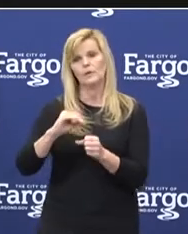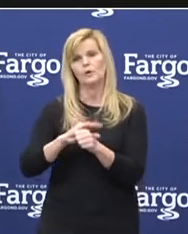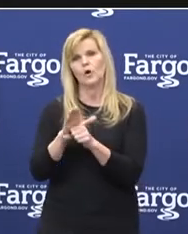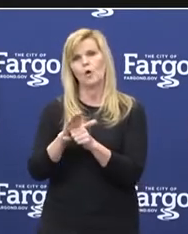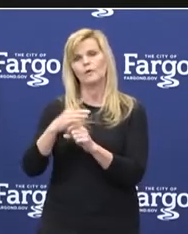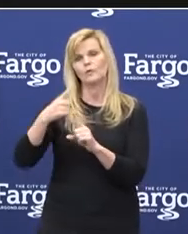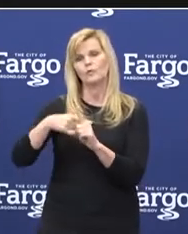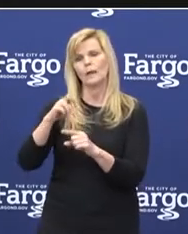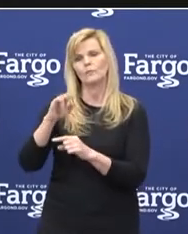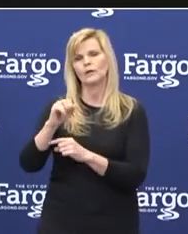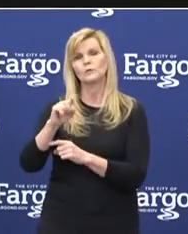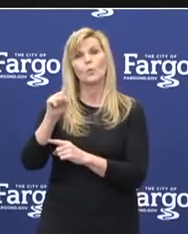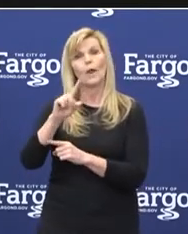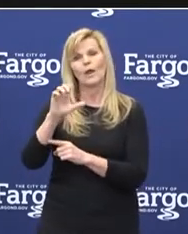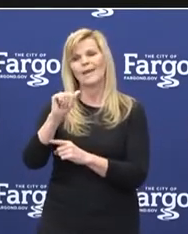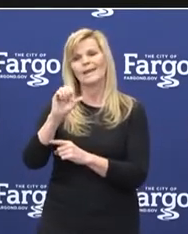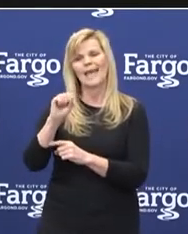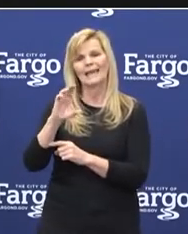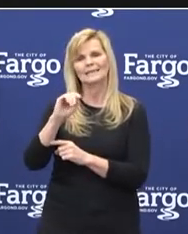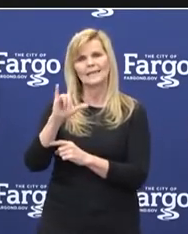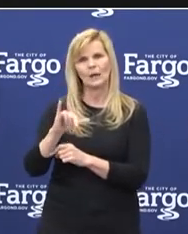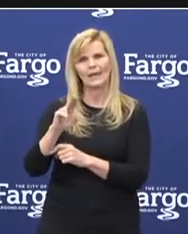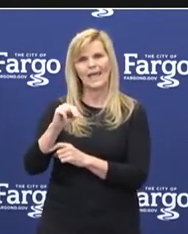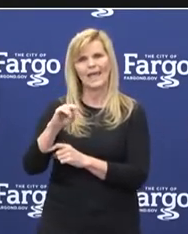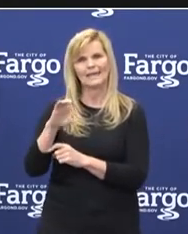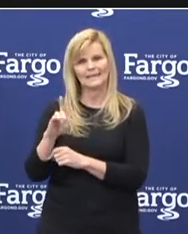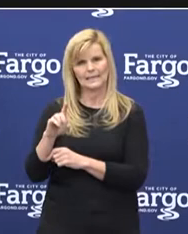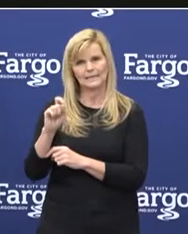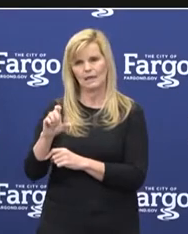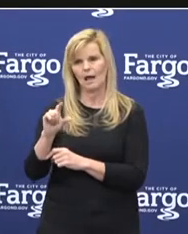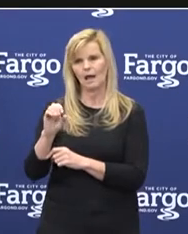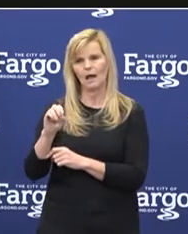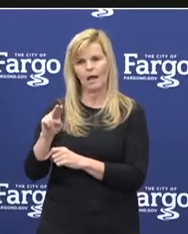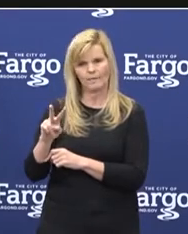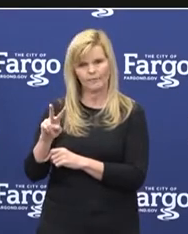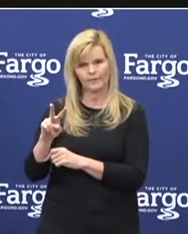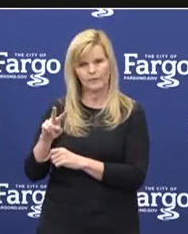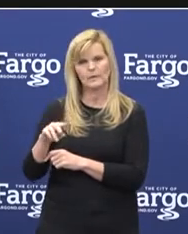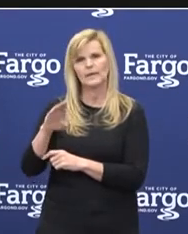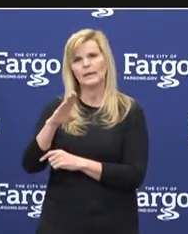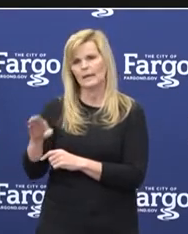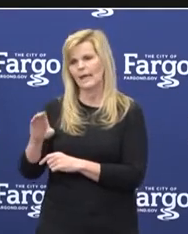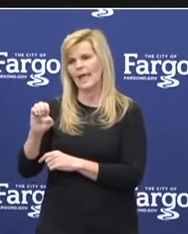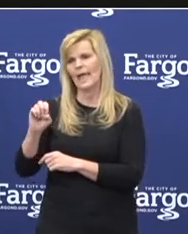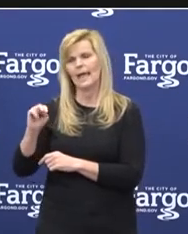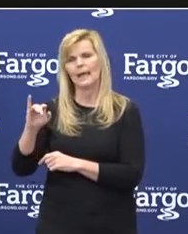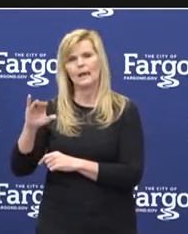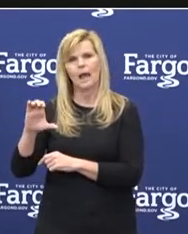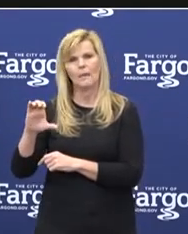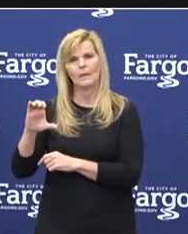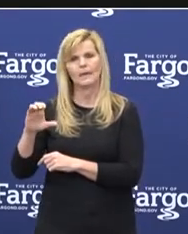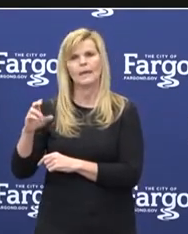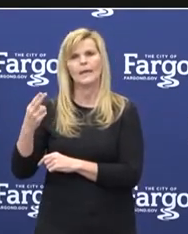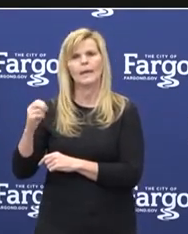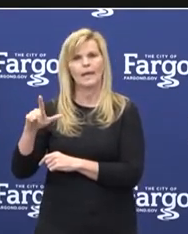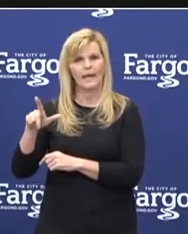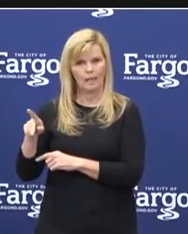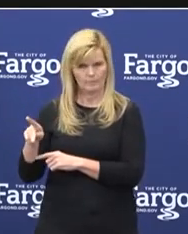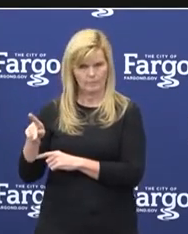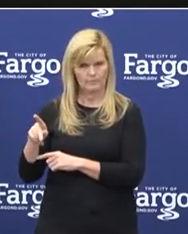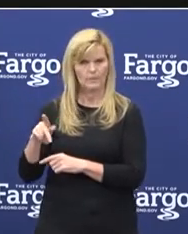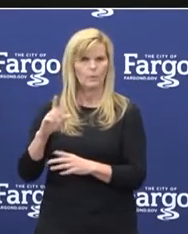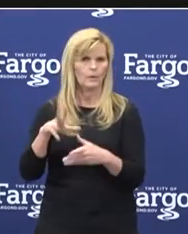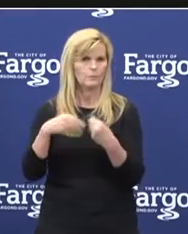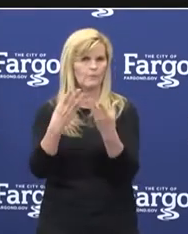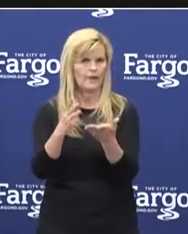can be found at CassCountyND.gov backslash economic help. Again, CassCountyND.gov backslash economic help.